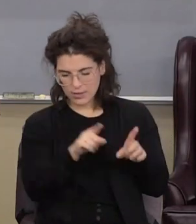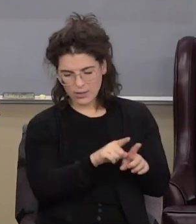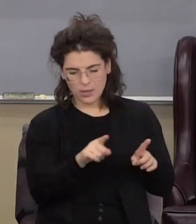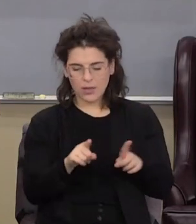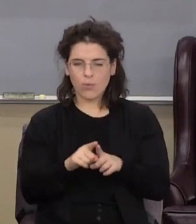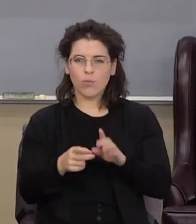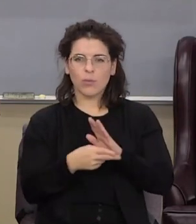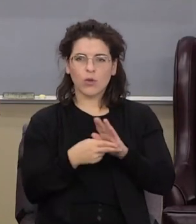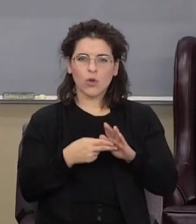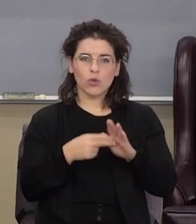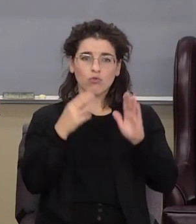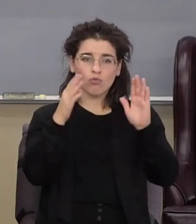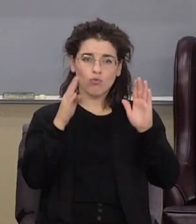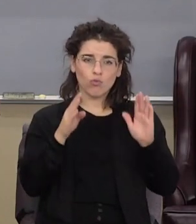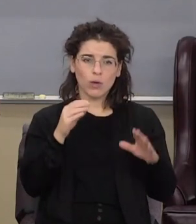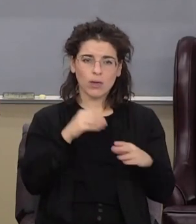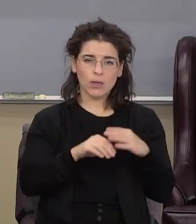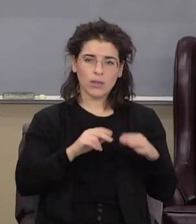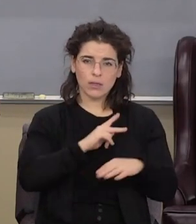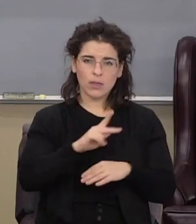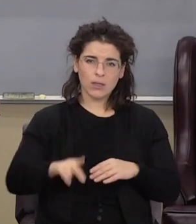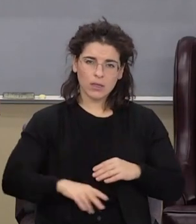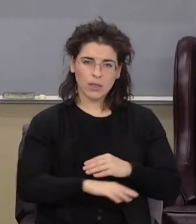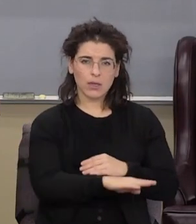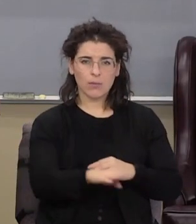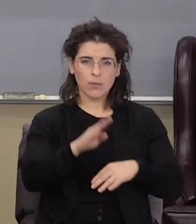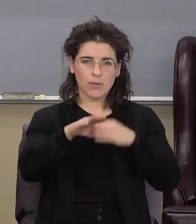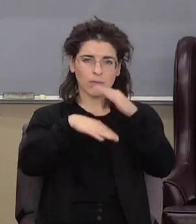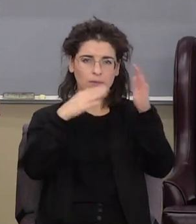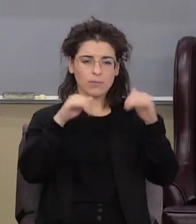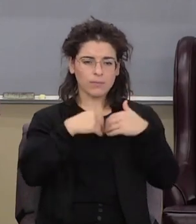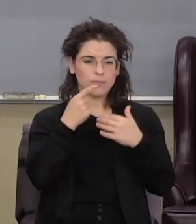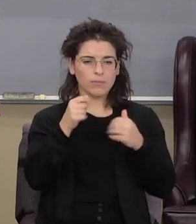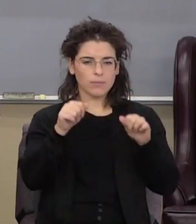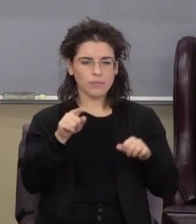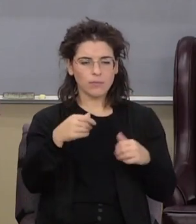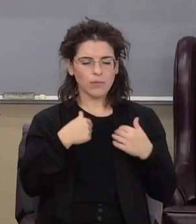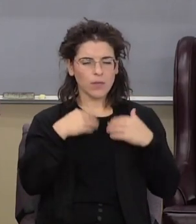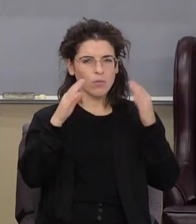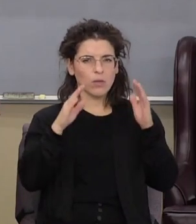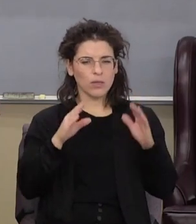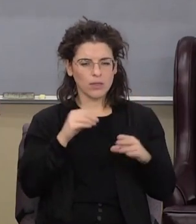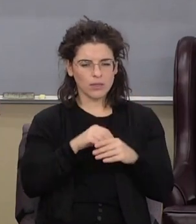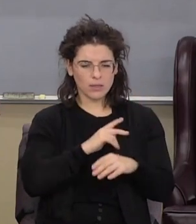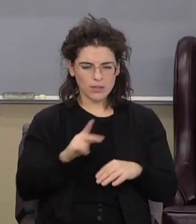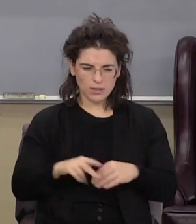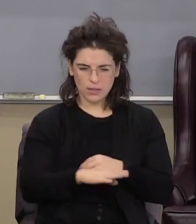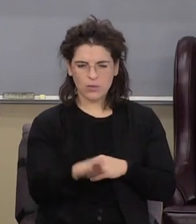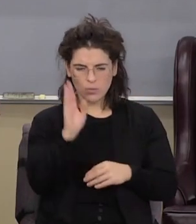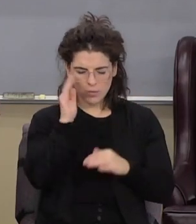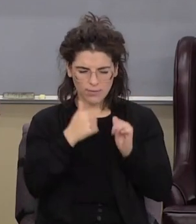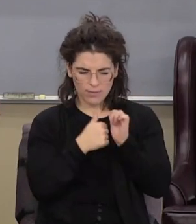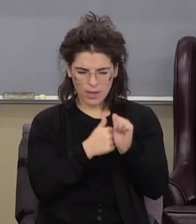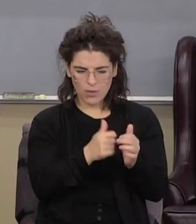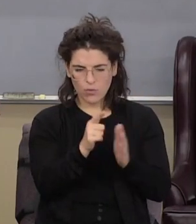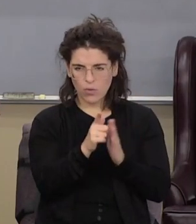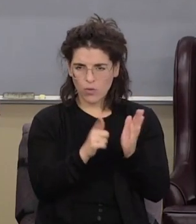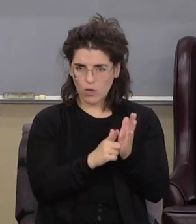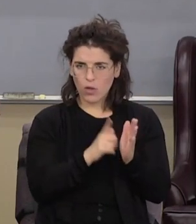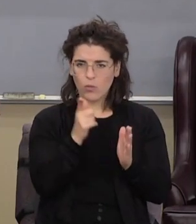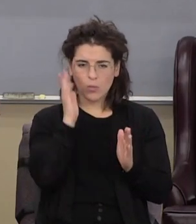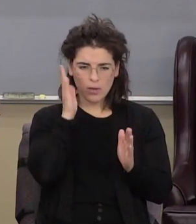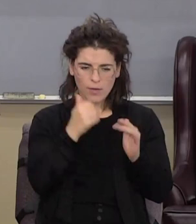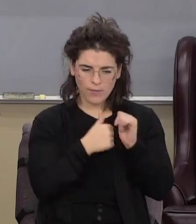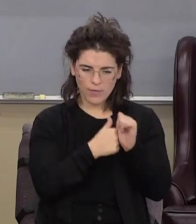in the kingdom of heaven. So how are going to have greatness in the kingdom? You're going to follow the law. You're going to follow